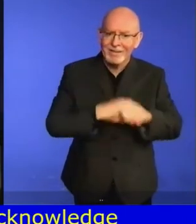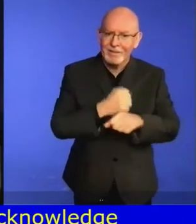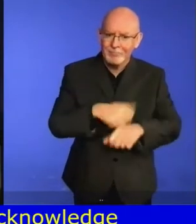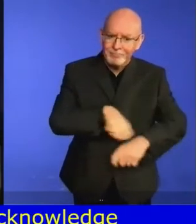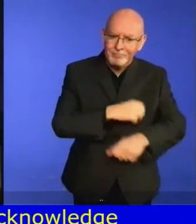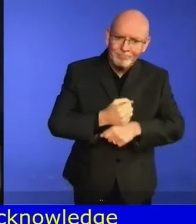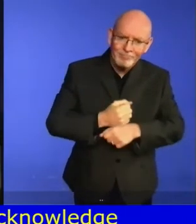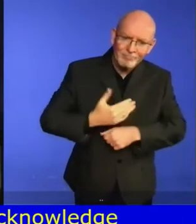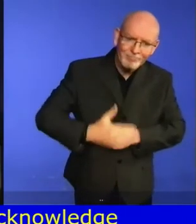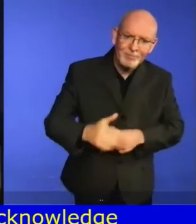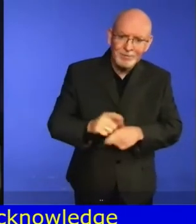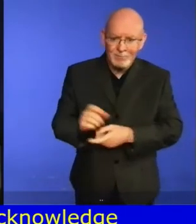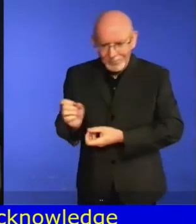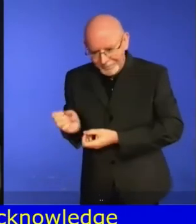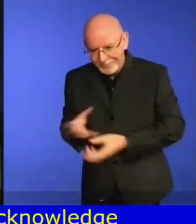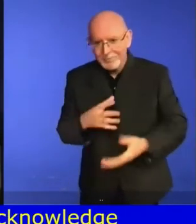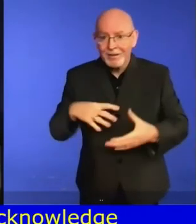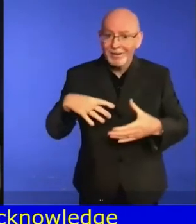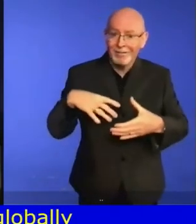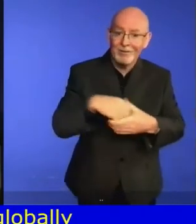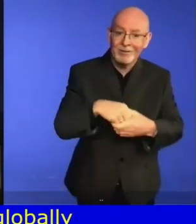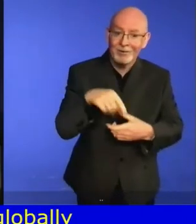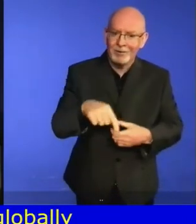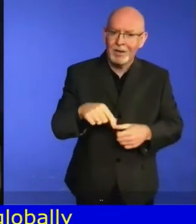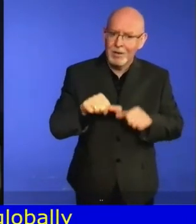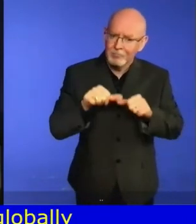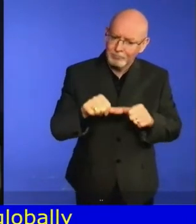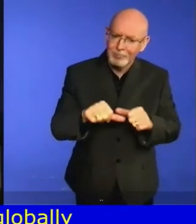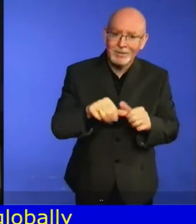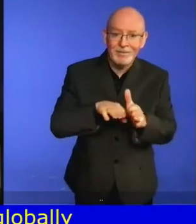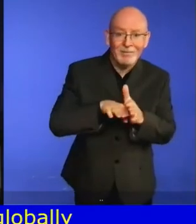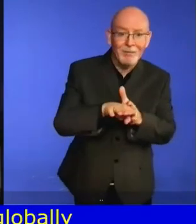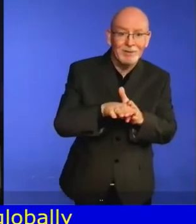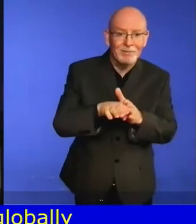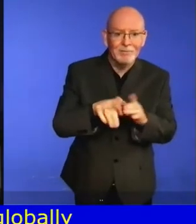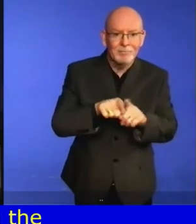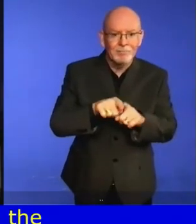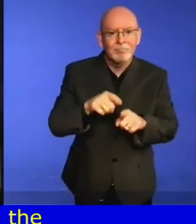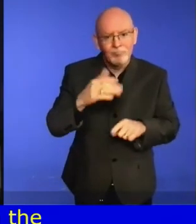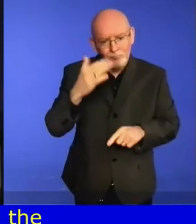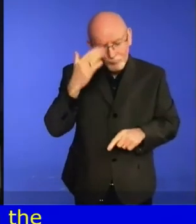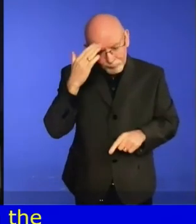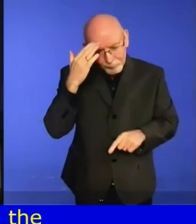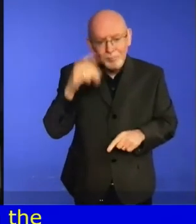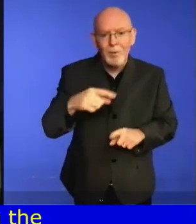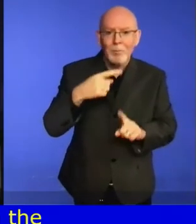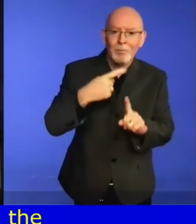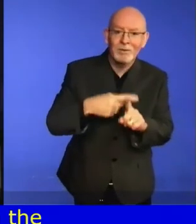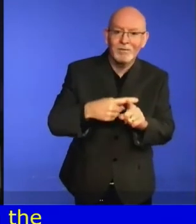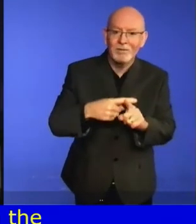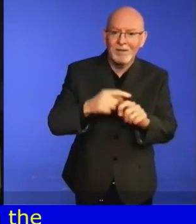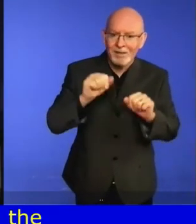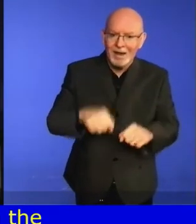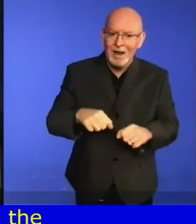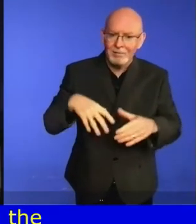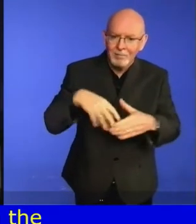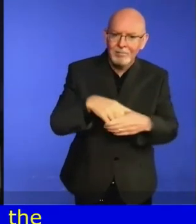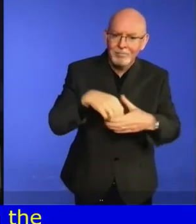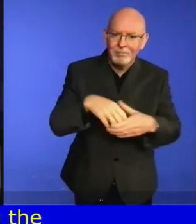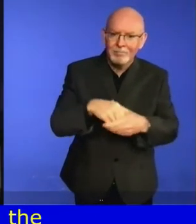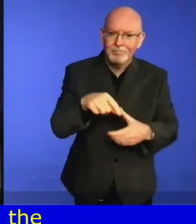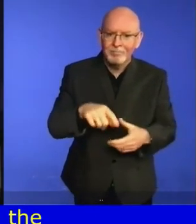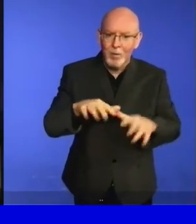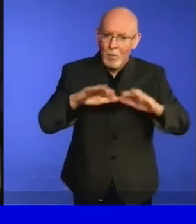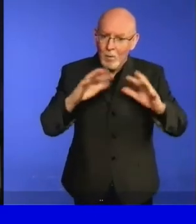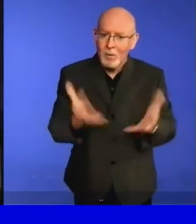2030 Agenda. and the 2030 Agenda. At the same time, I am extremely concerned that